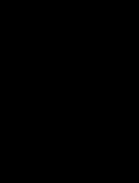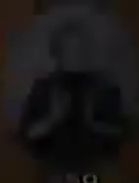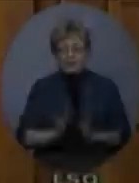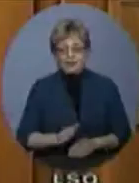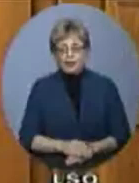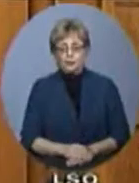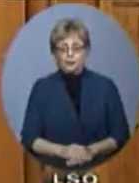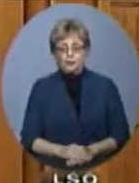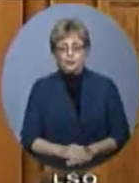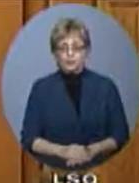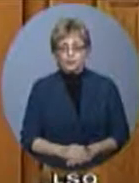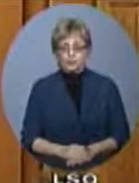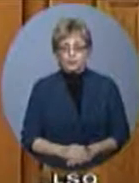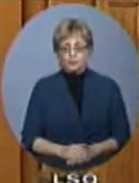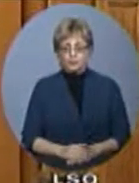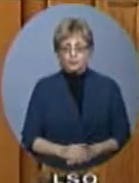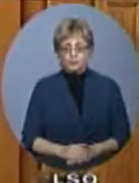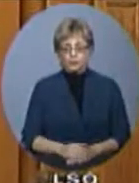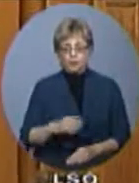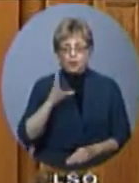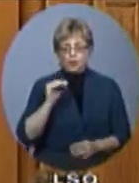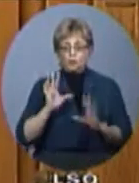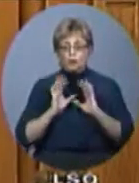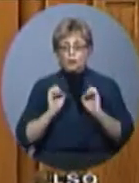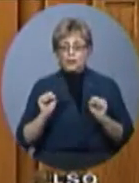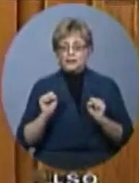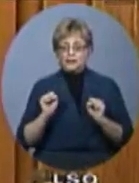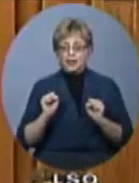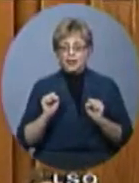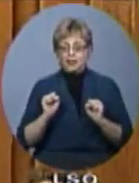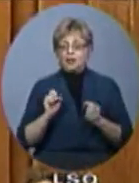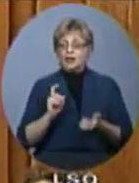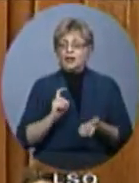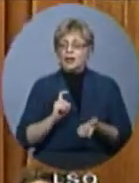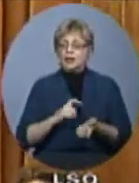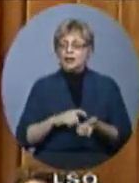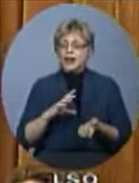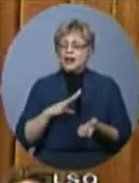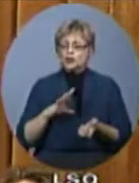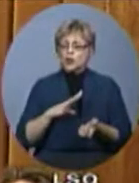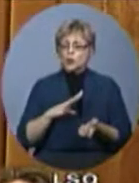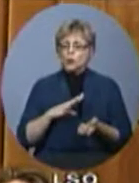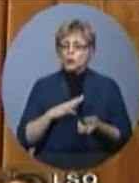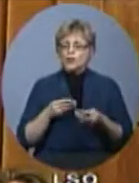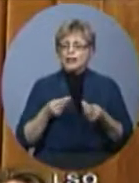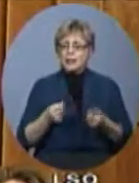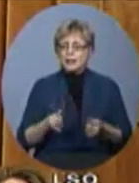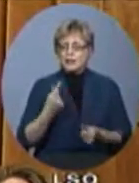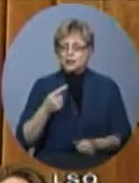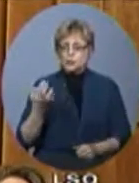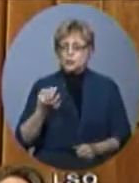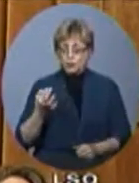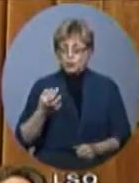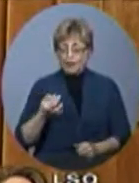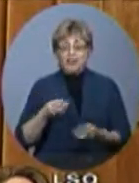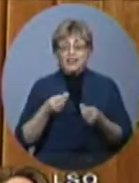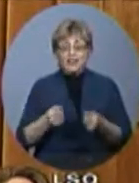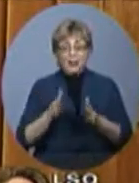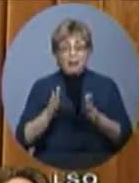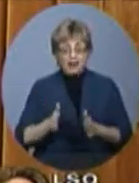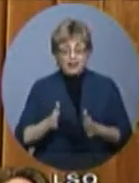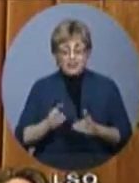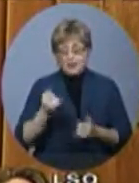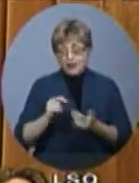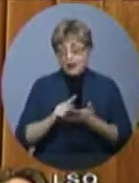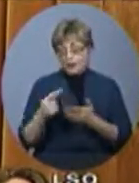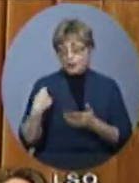Mr. Speaker, at the Liberal Spenders Conference this weekend, all the Liberals did was talk about higher taxes. They